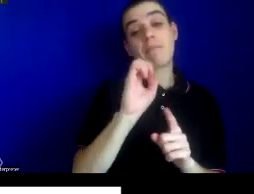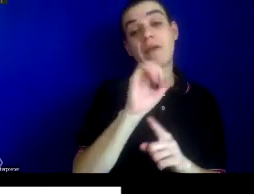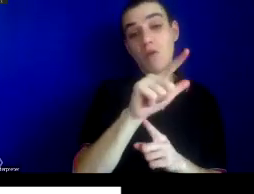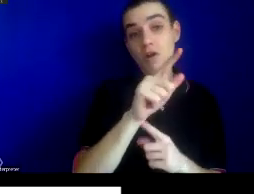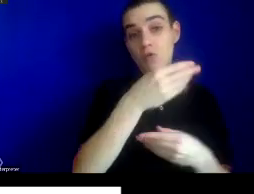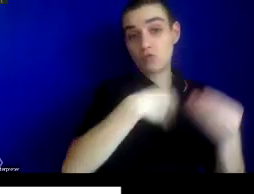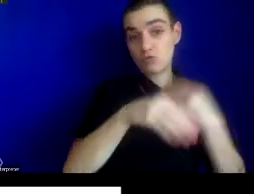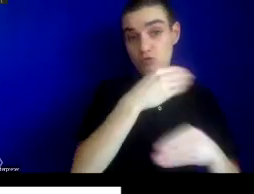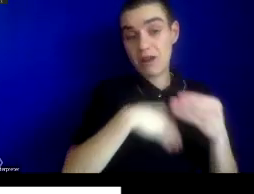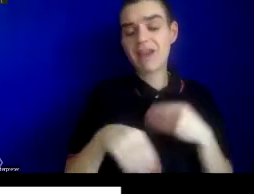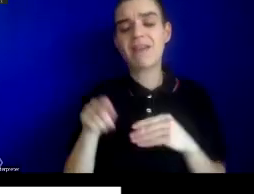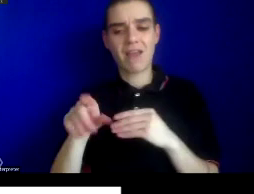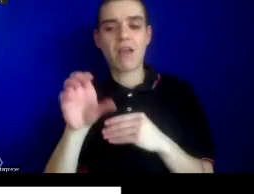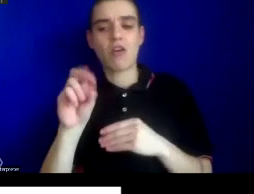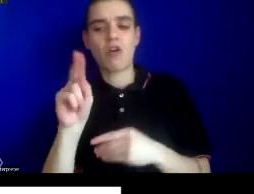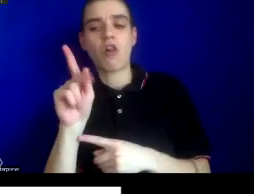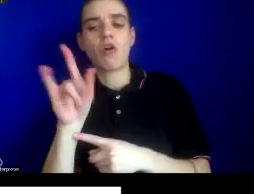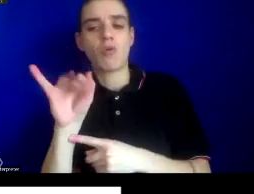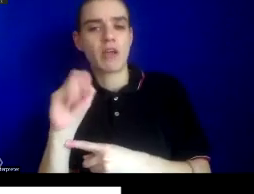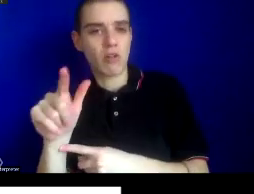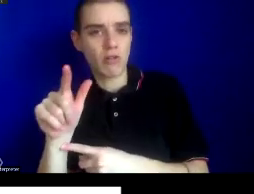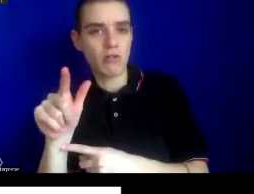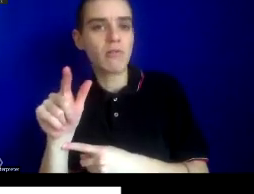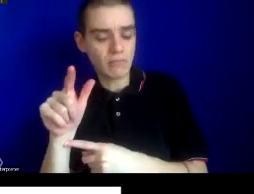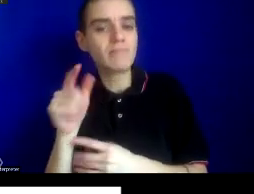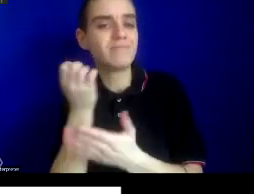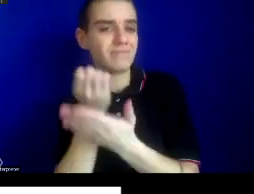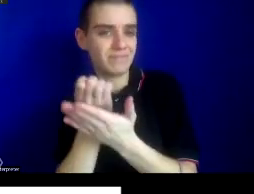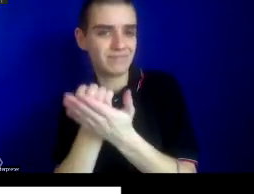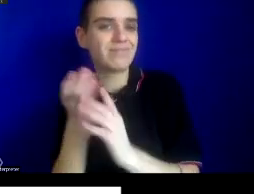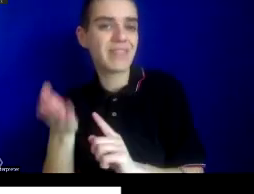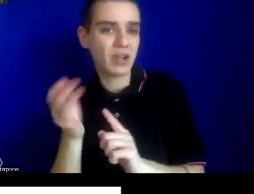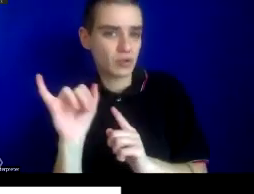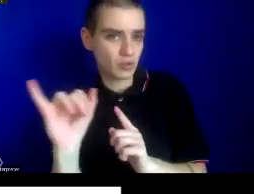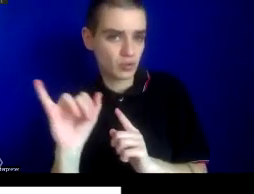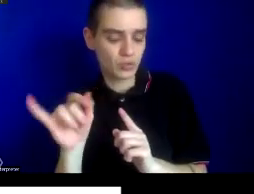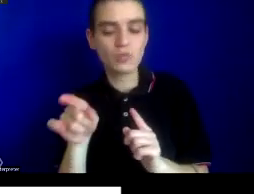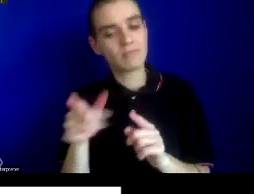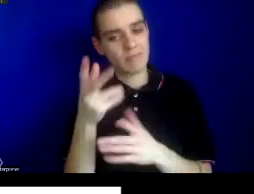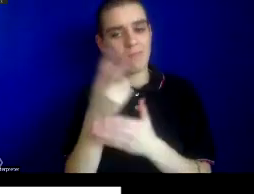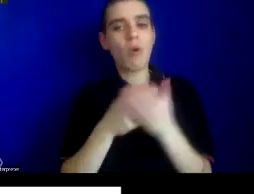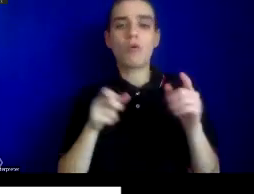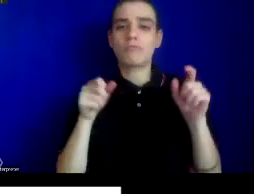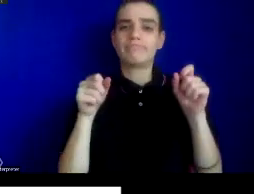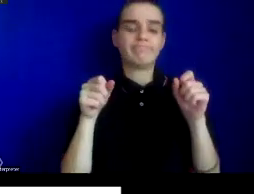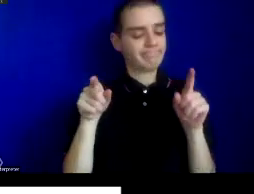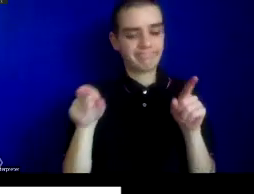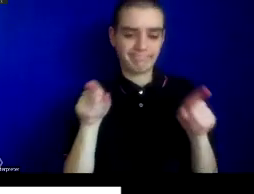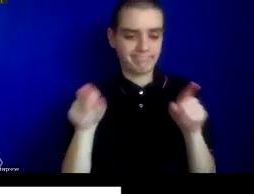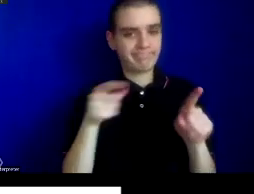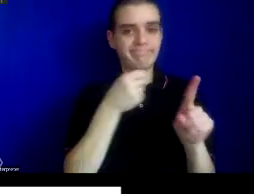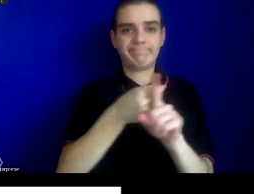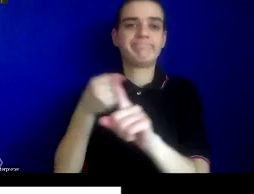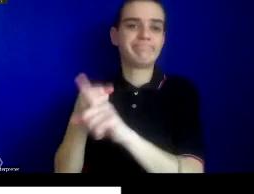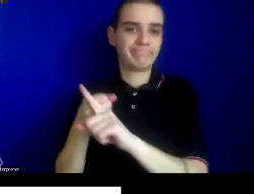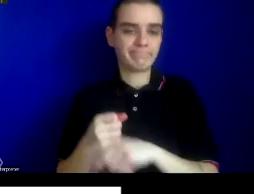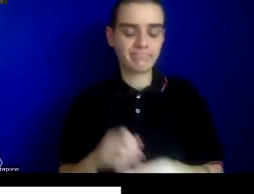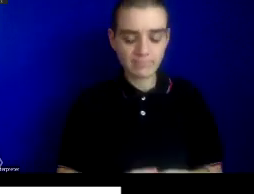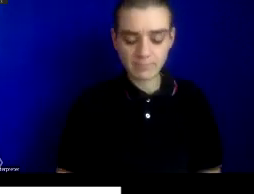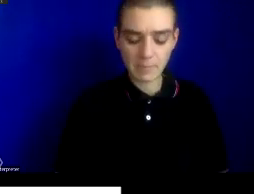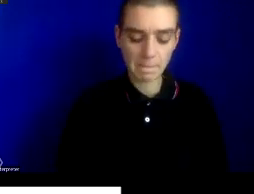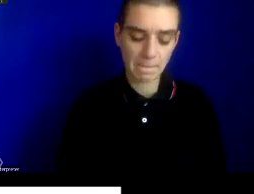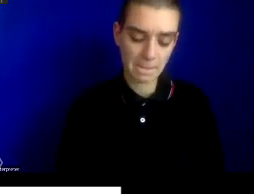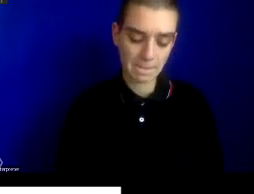economies in those places. And at times, as I'll demonstrate, this had devastating effects for the local